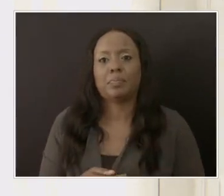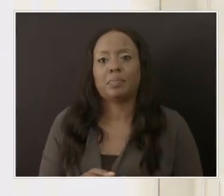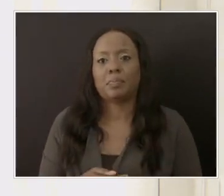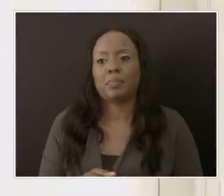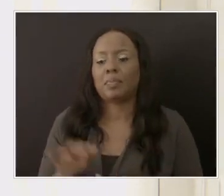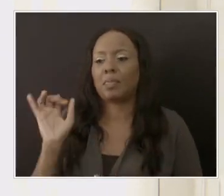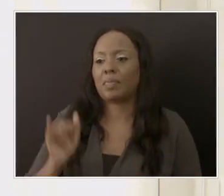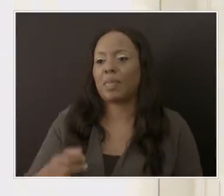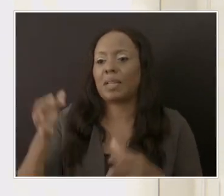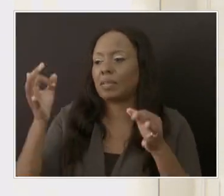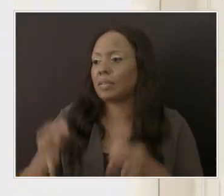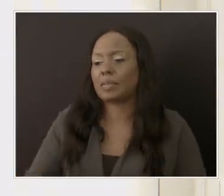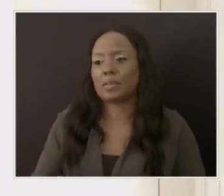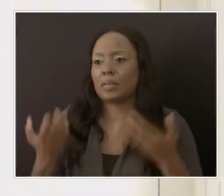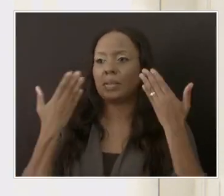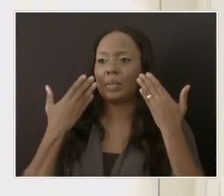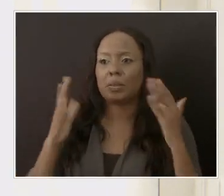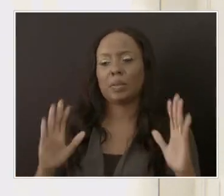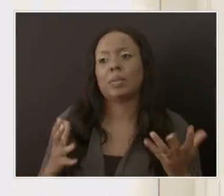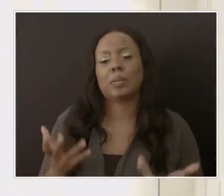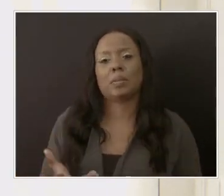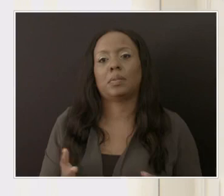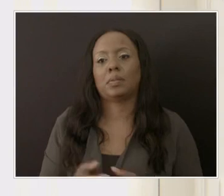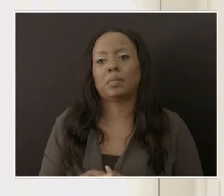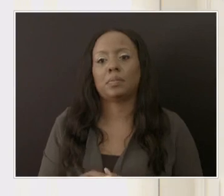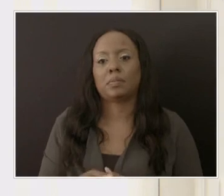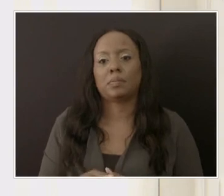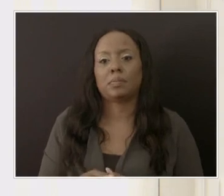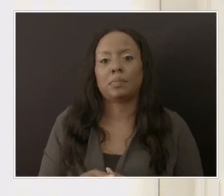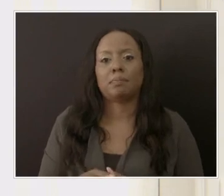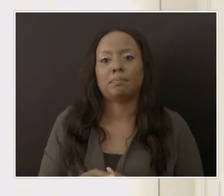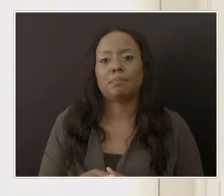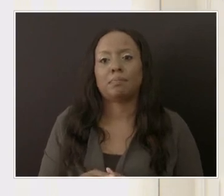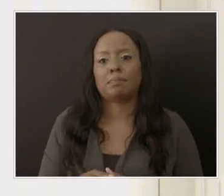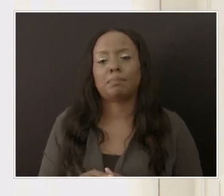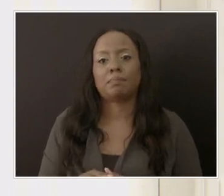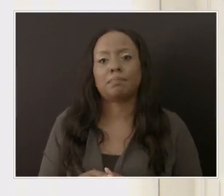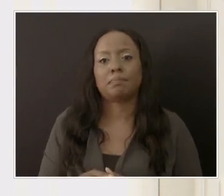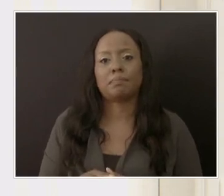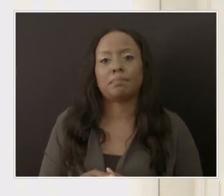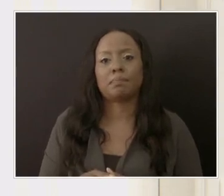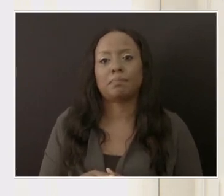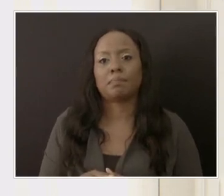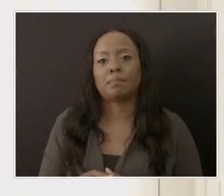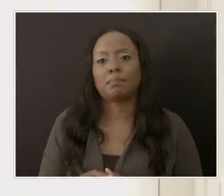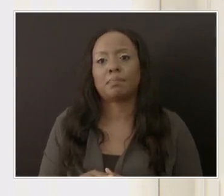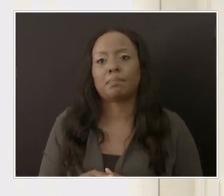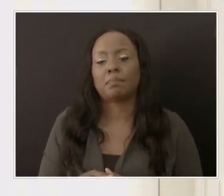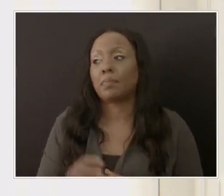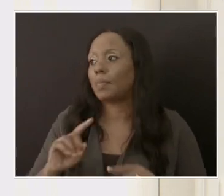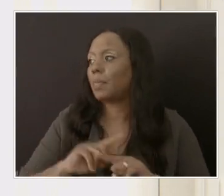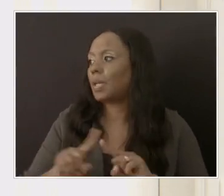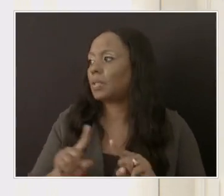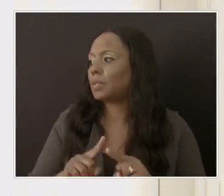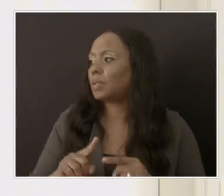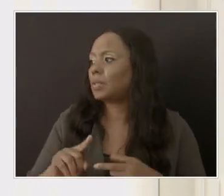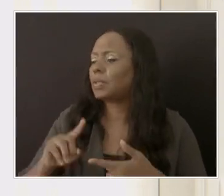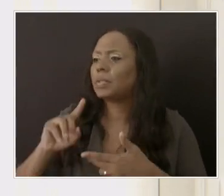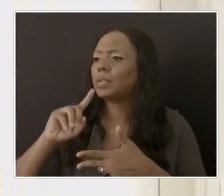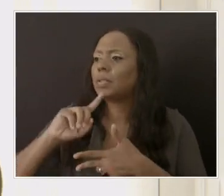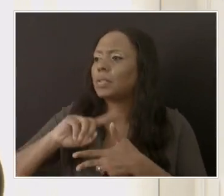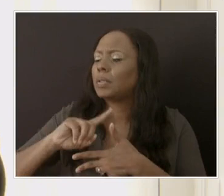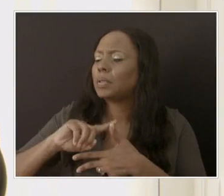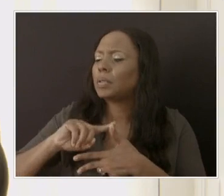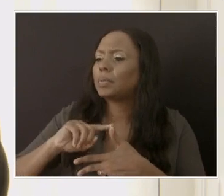decisions are being taken on those matters. So I think that's well understood. But in in the meantime Dr George though uh